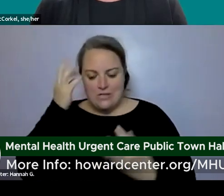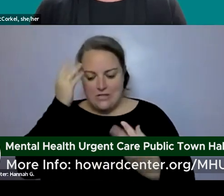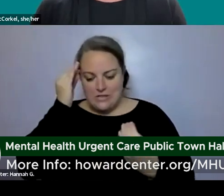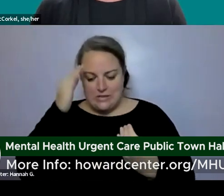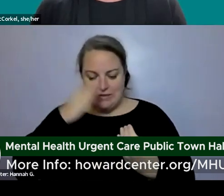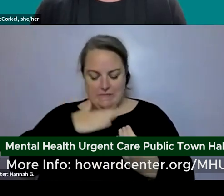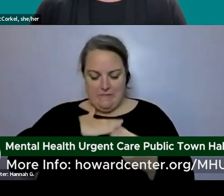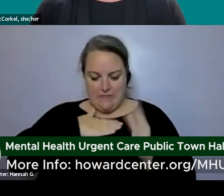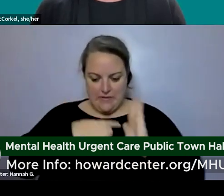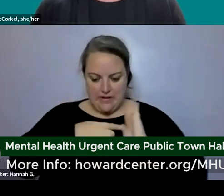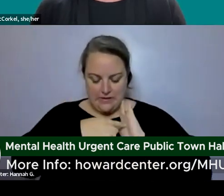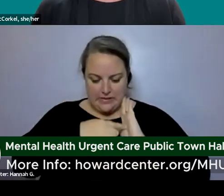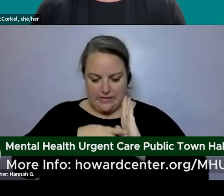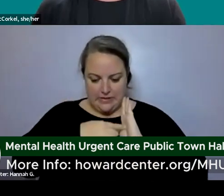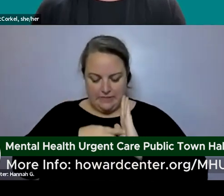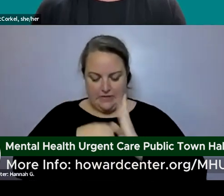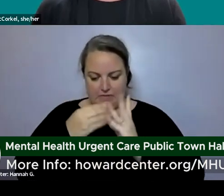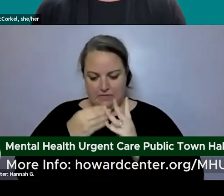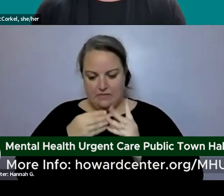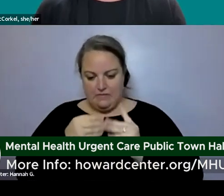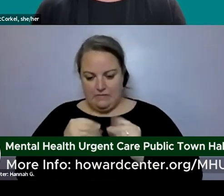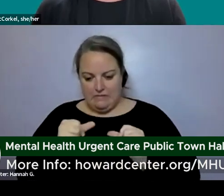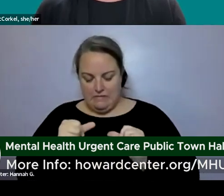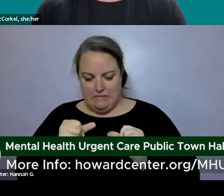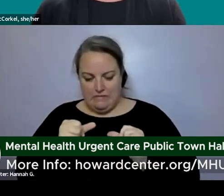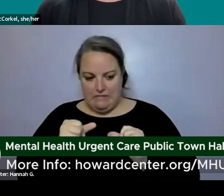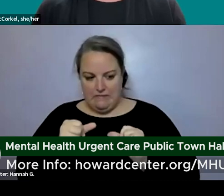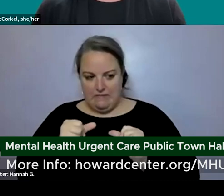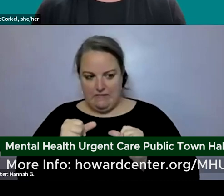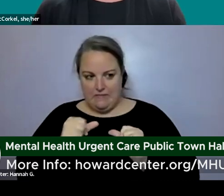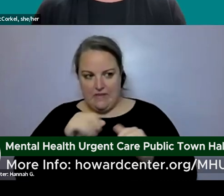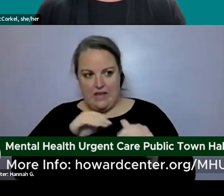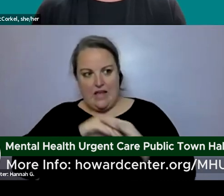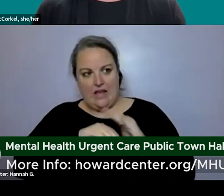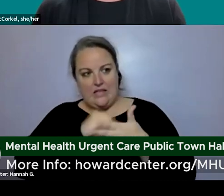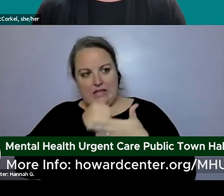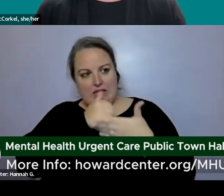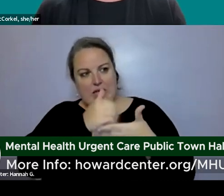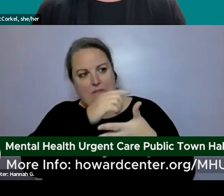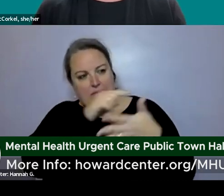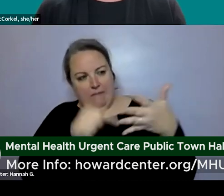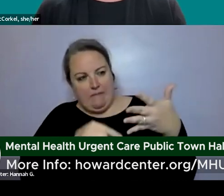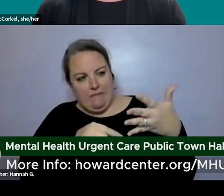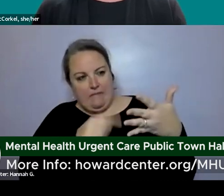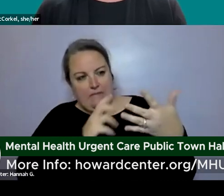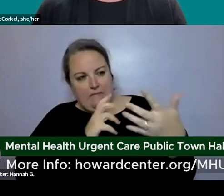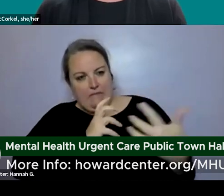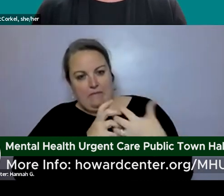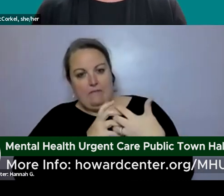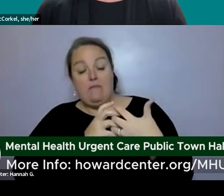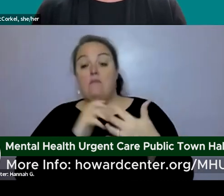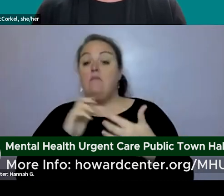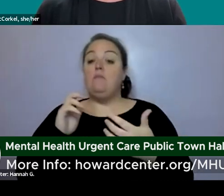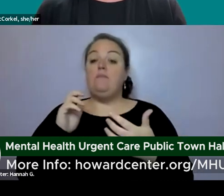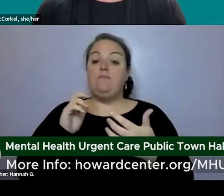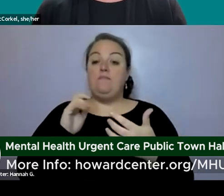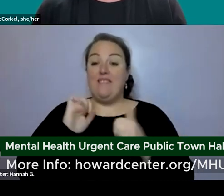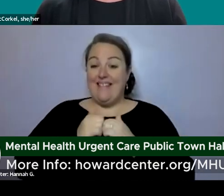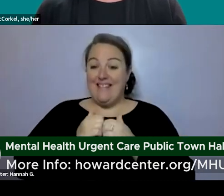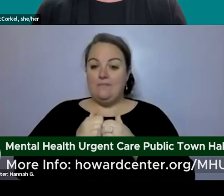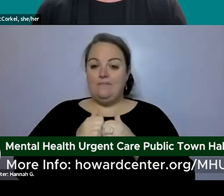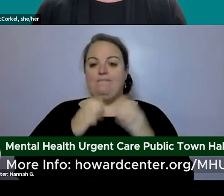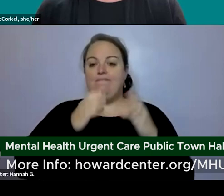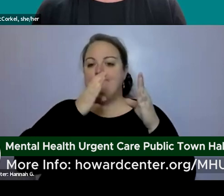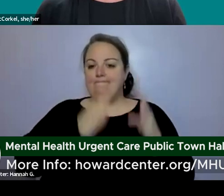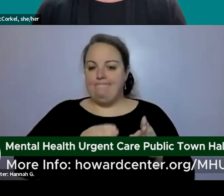symptoms could be alleviated or to access help of some kind and all of that is driven by the desires